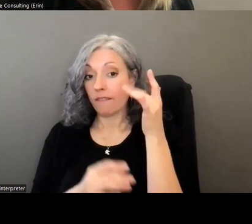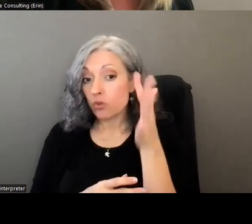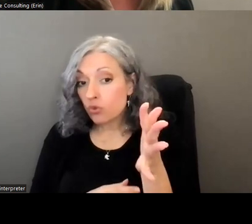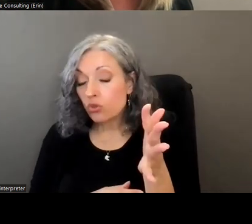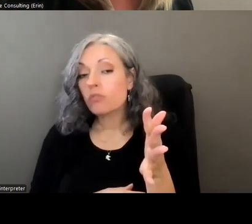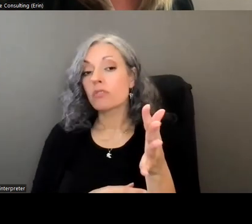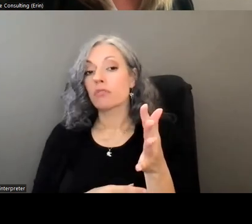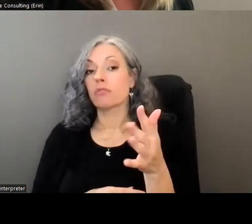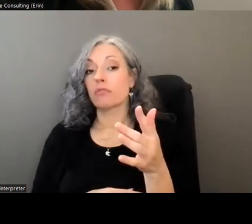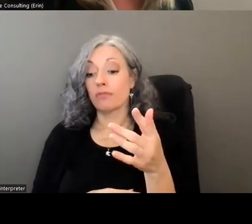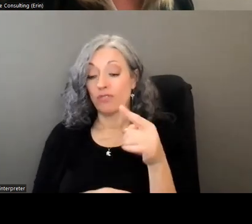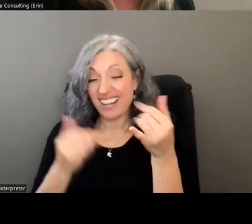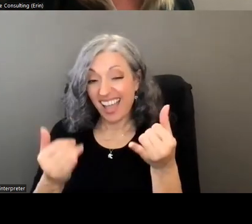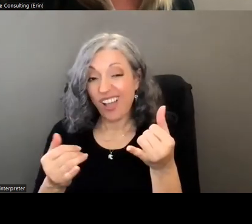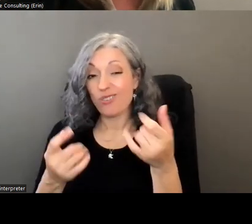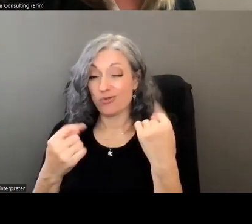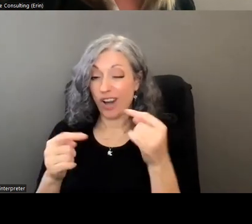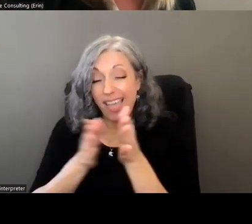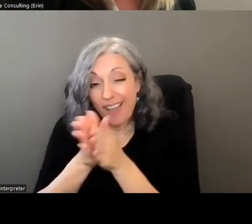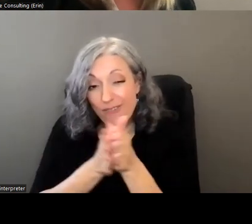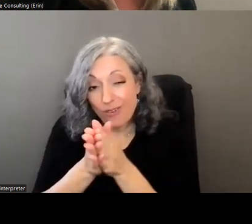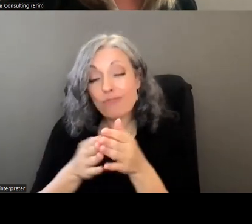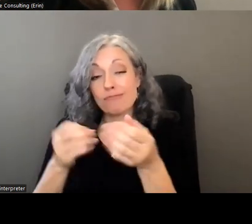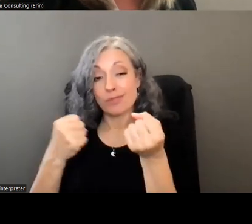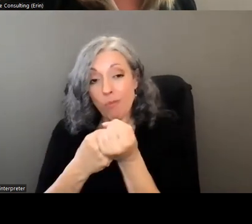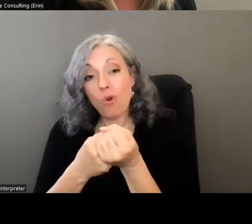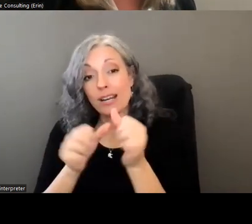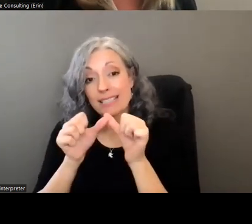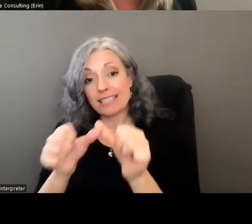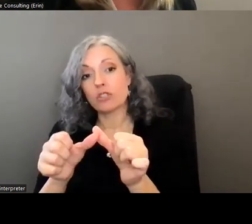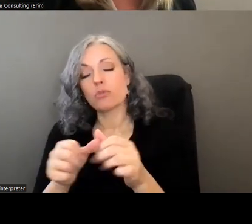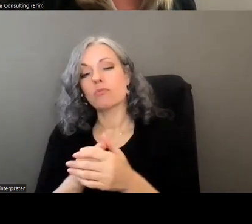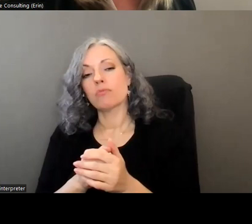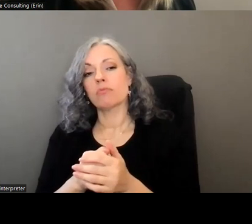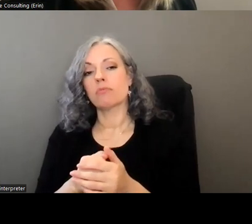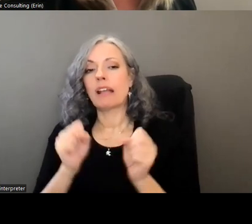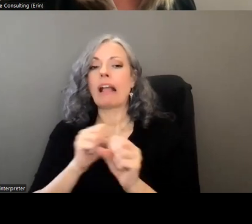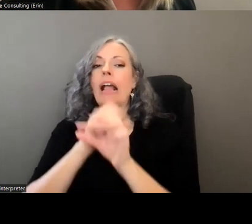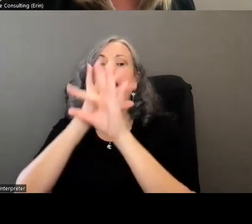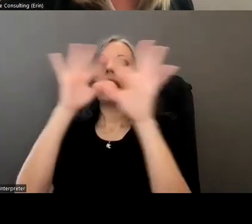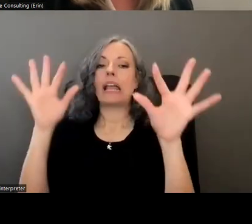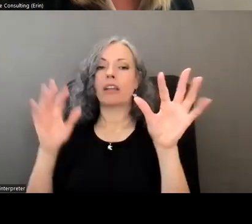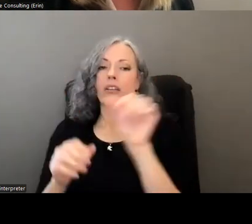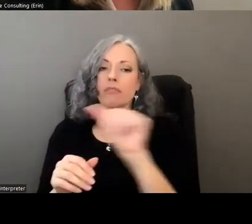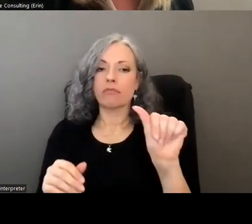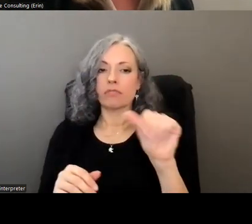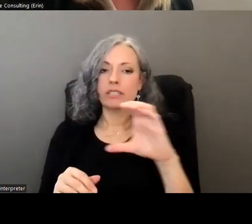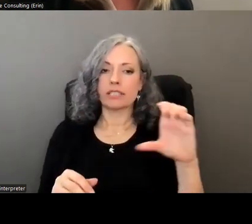the current efforts to provide additional support um and uh transparency between the triple a's and cda